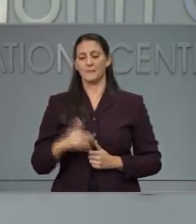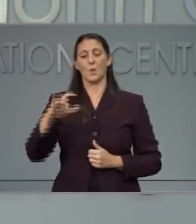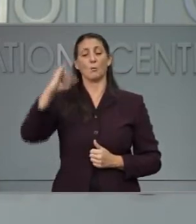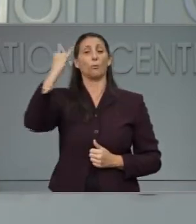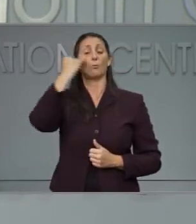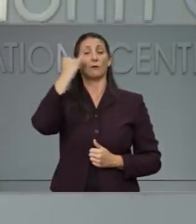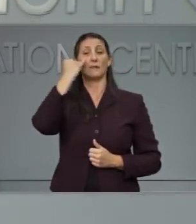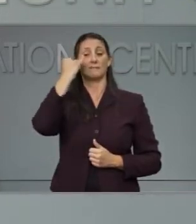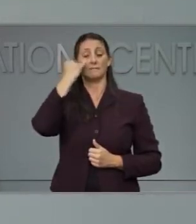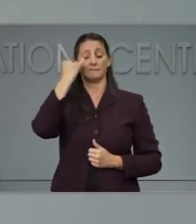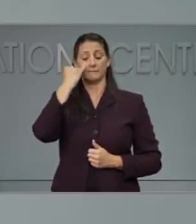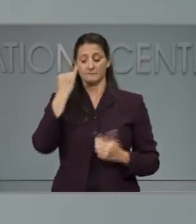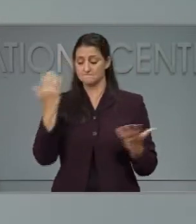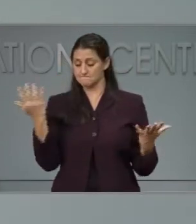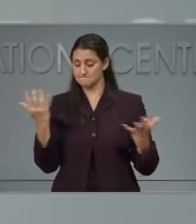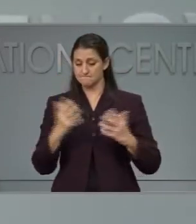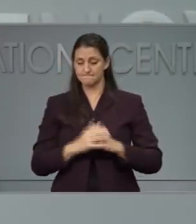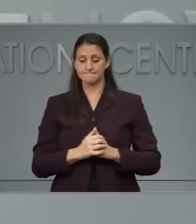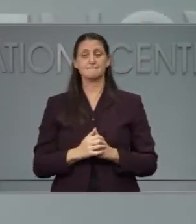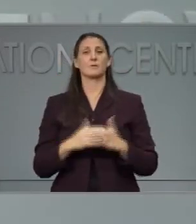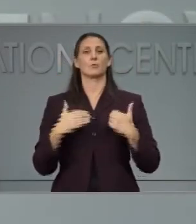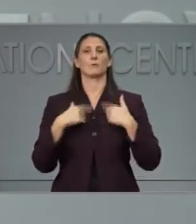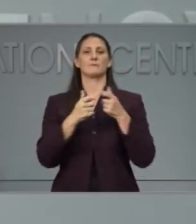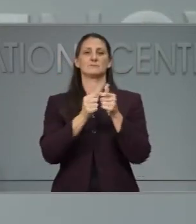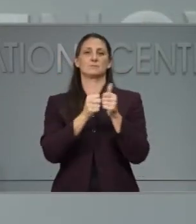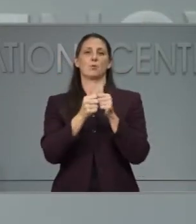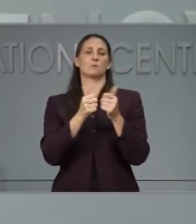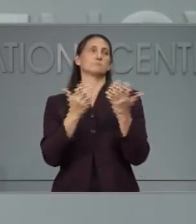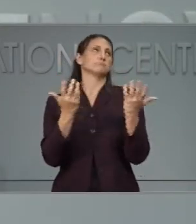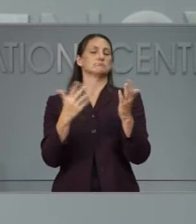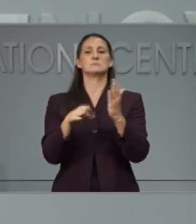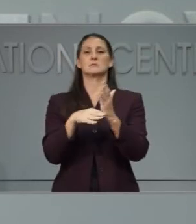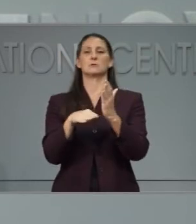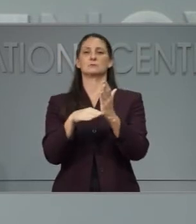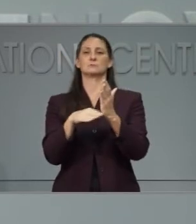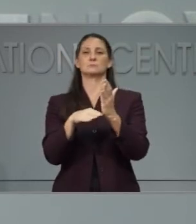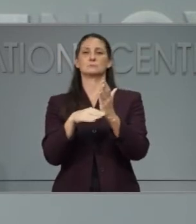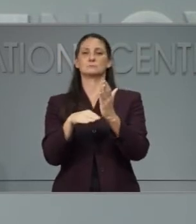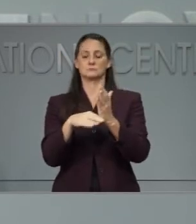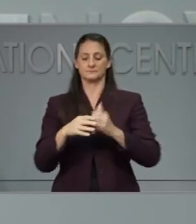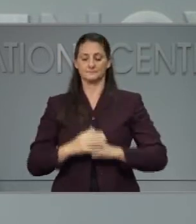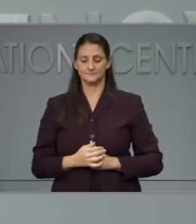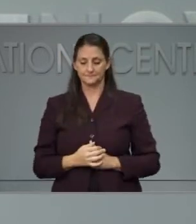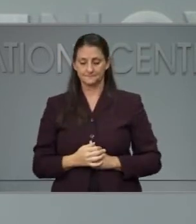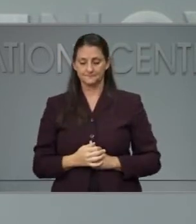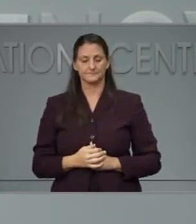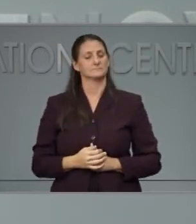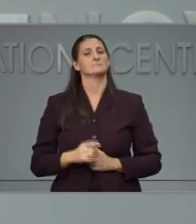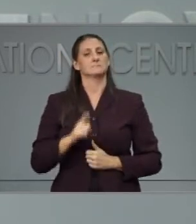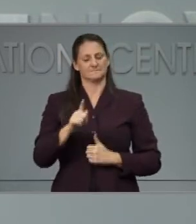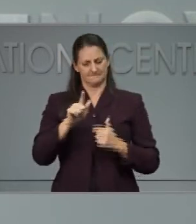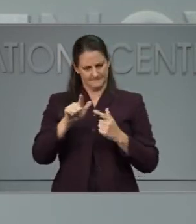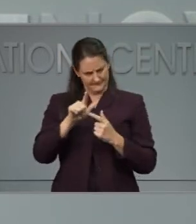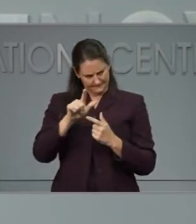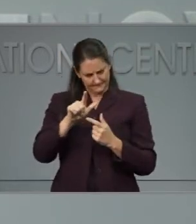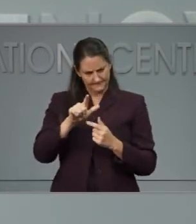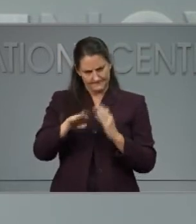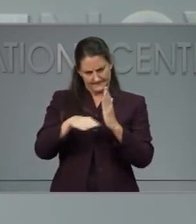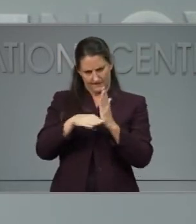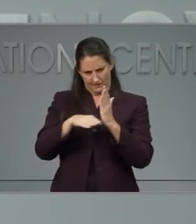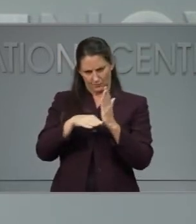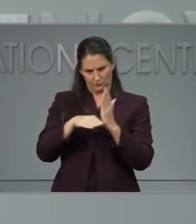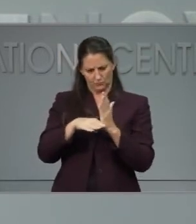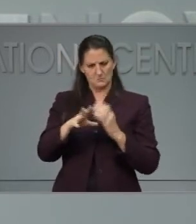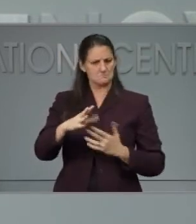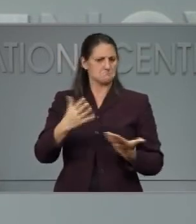you're talking about a sport, say like soccer, and there's a specific number of like, if you're talking about 17,